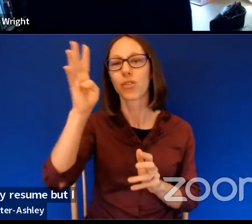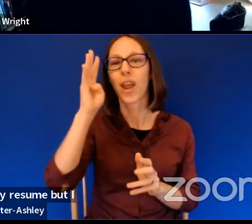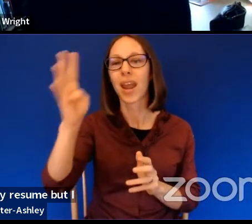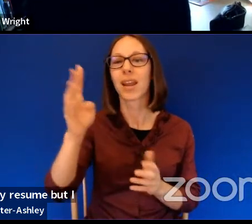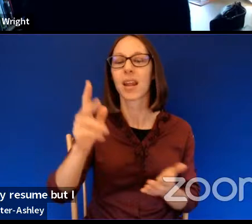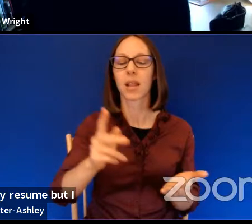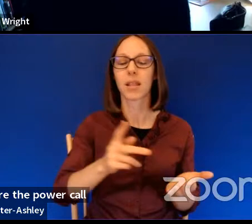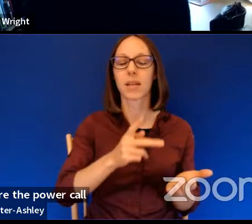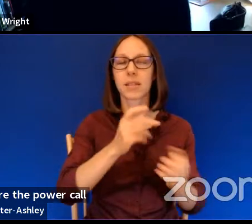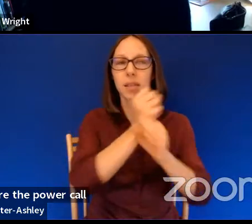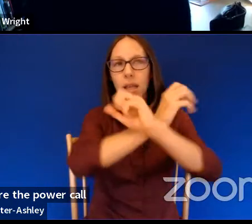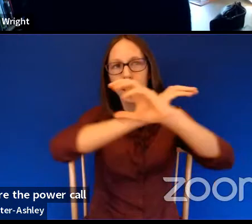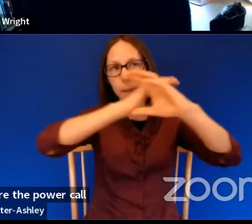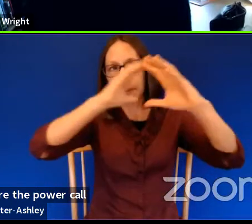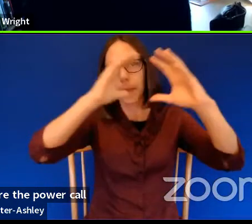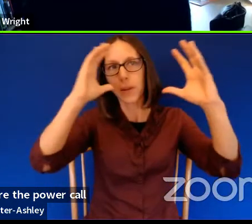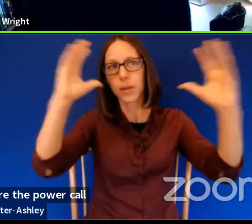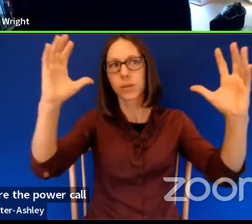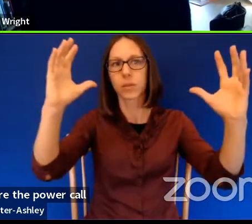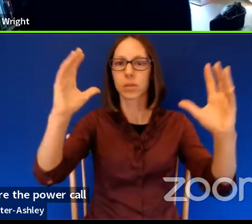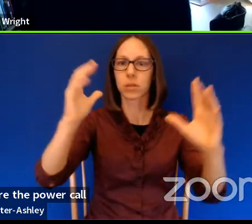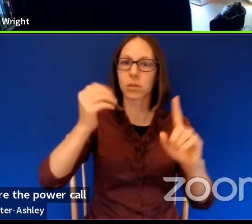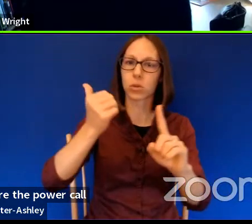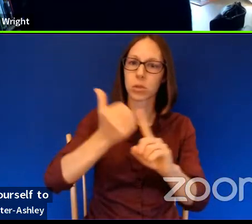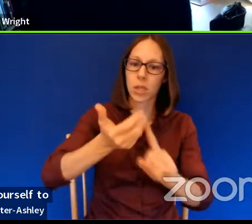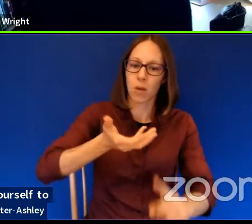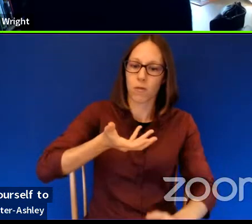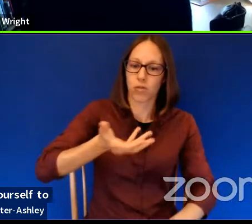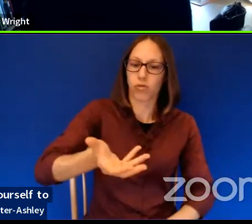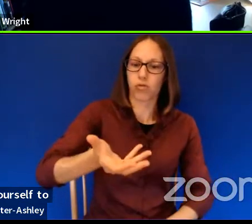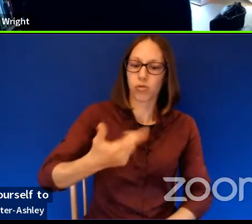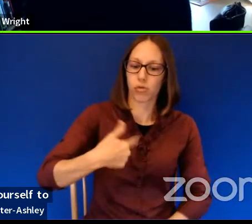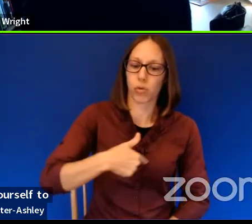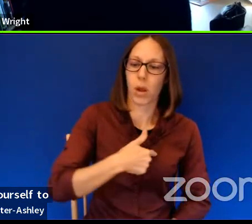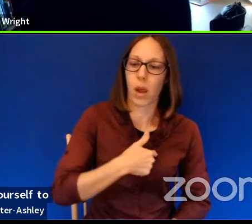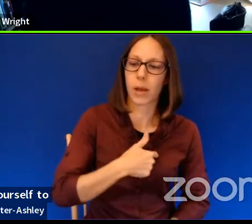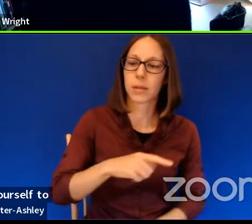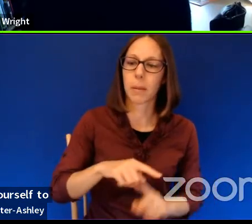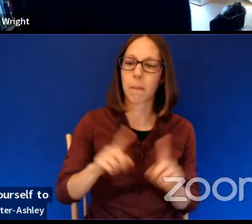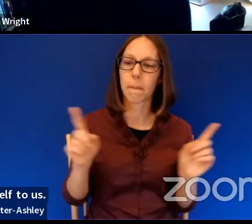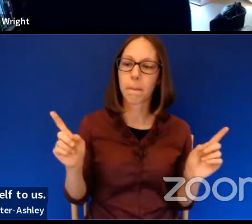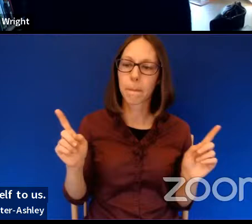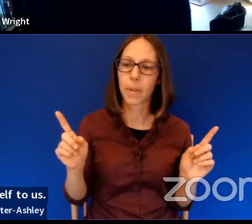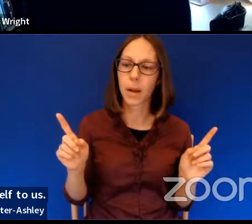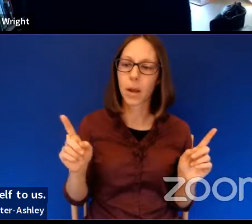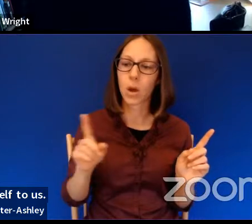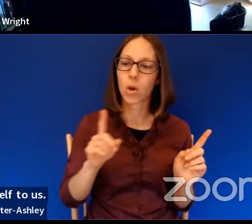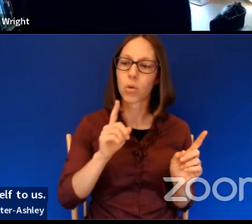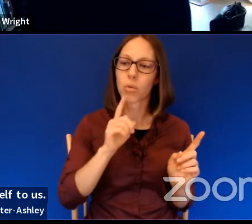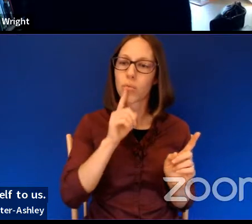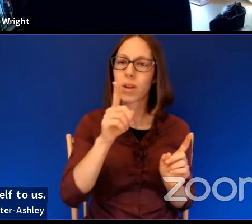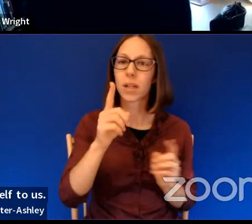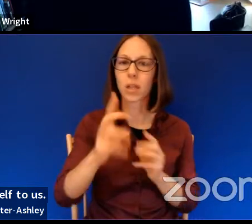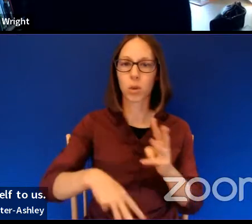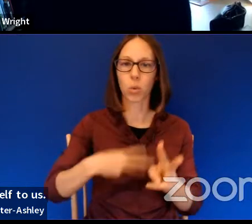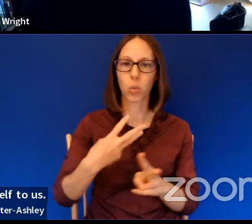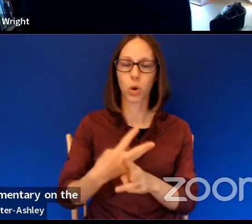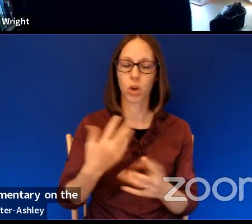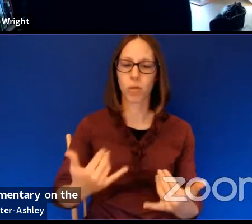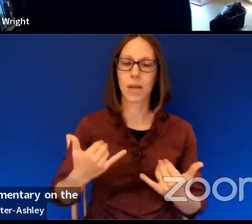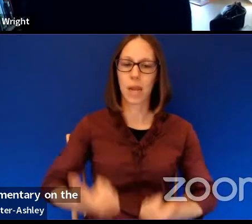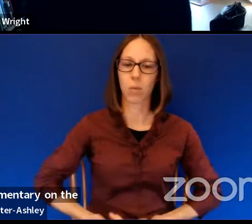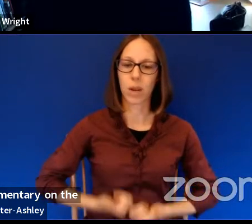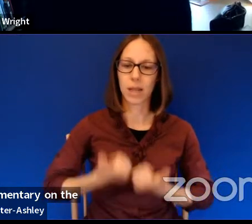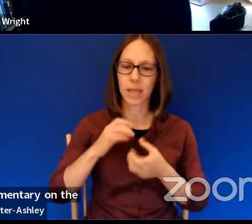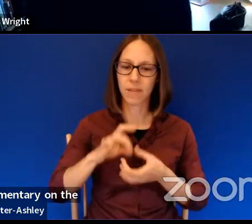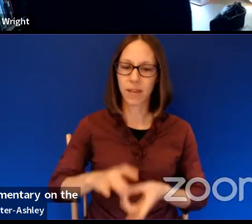you introducing yourself to us, but I think it was also kind of a commentary on the world that we live in where, you know,